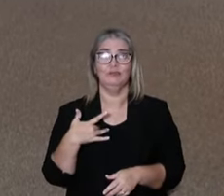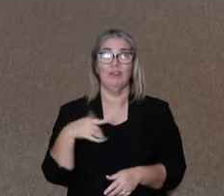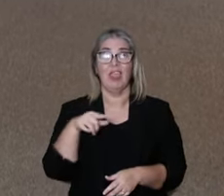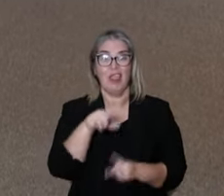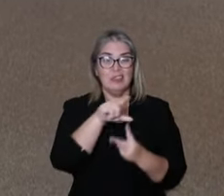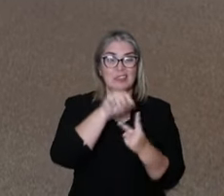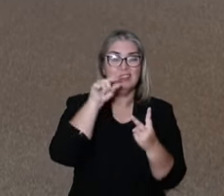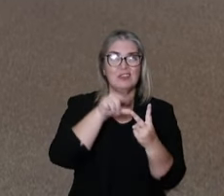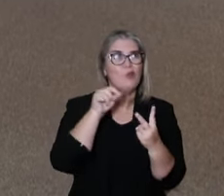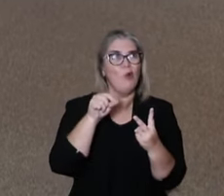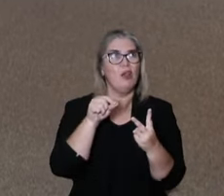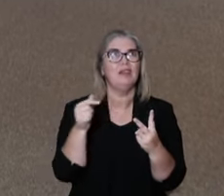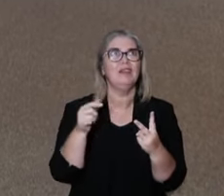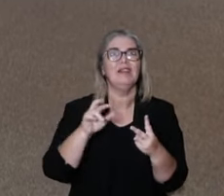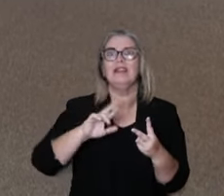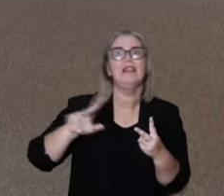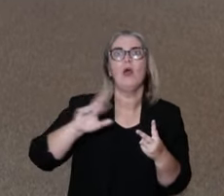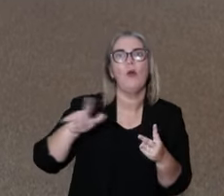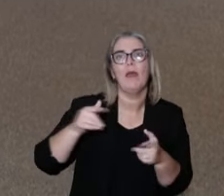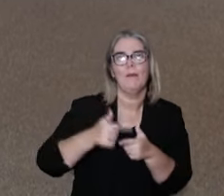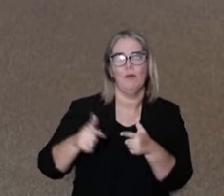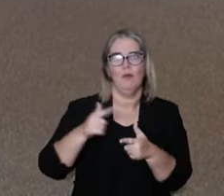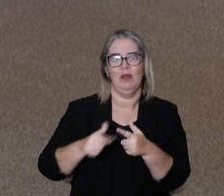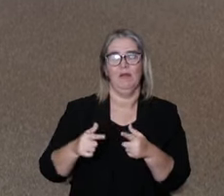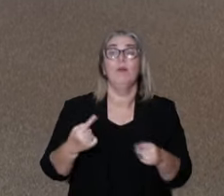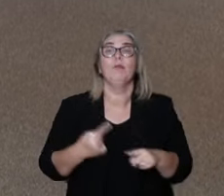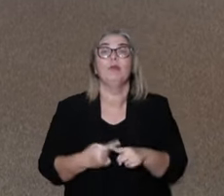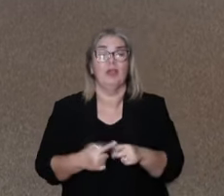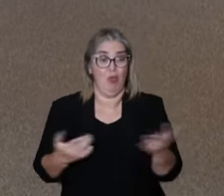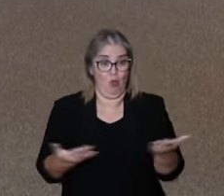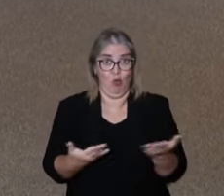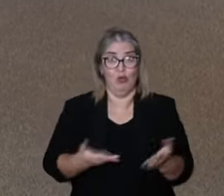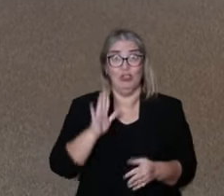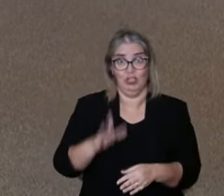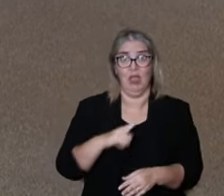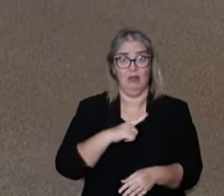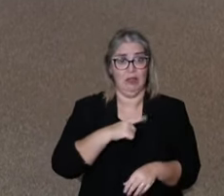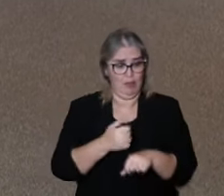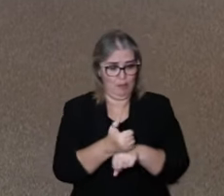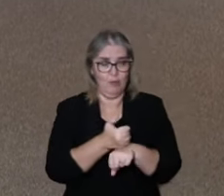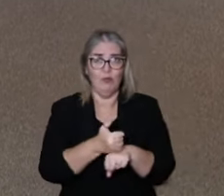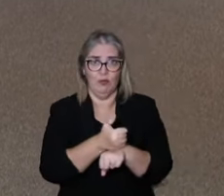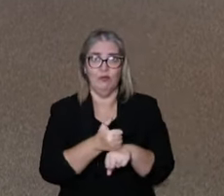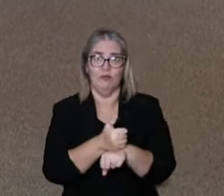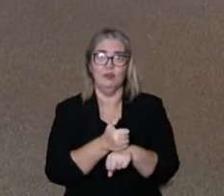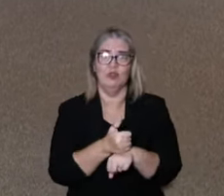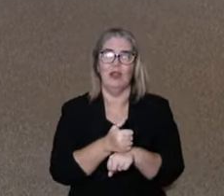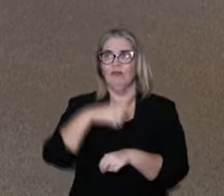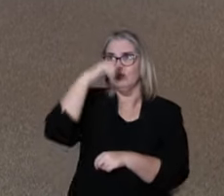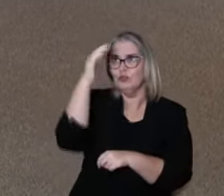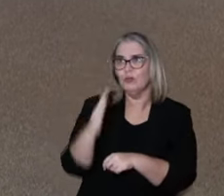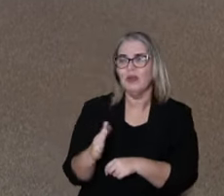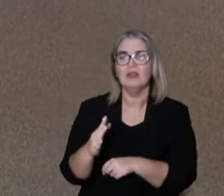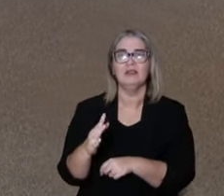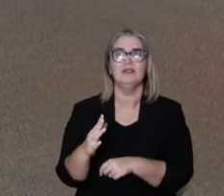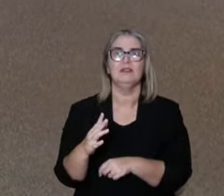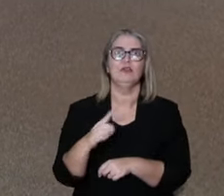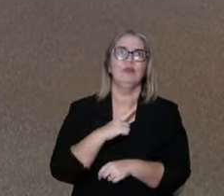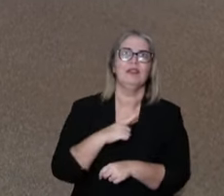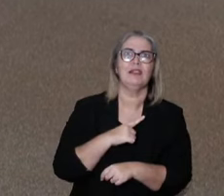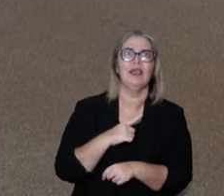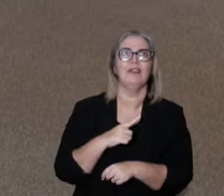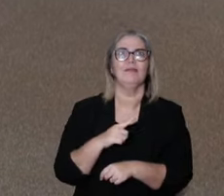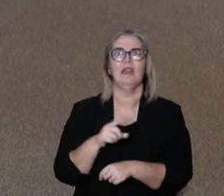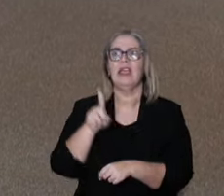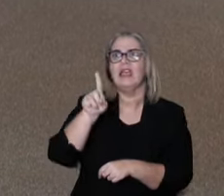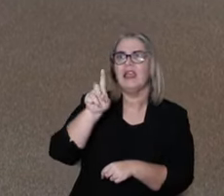that matter is not so much which to choose because we work with a great amount of professionals. We work